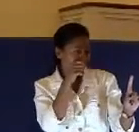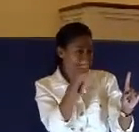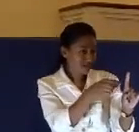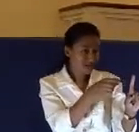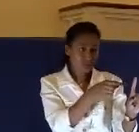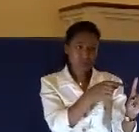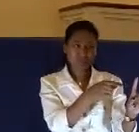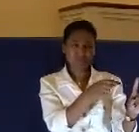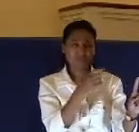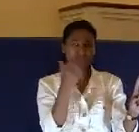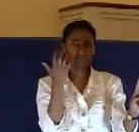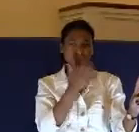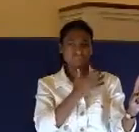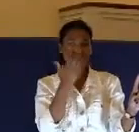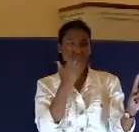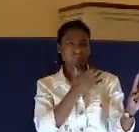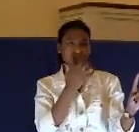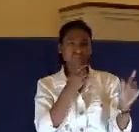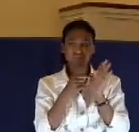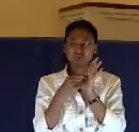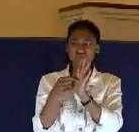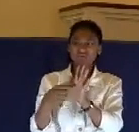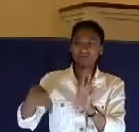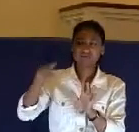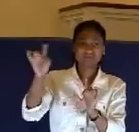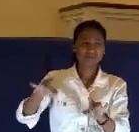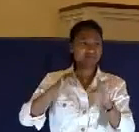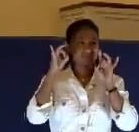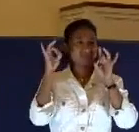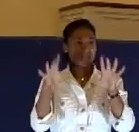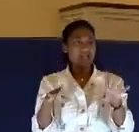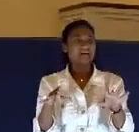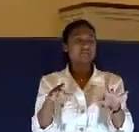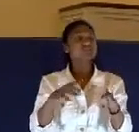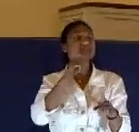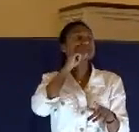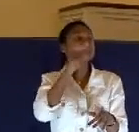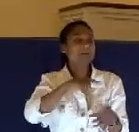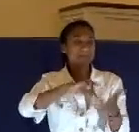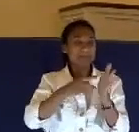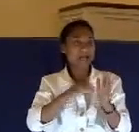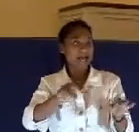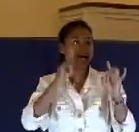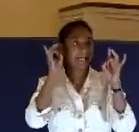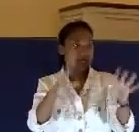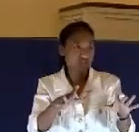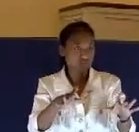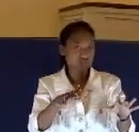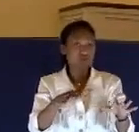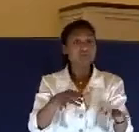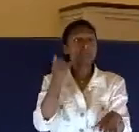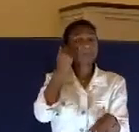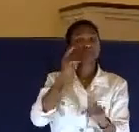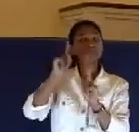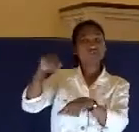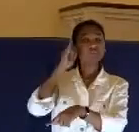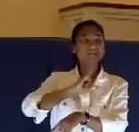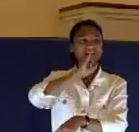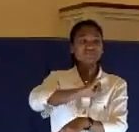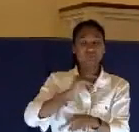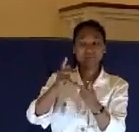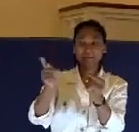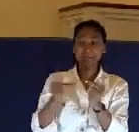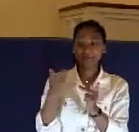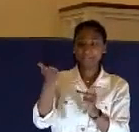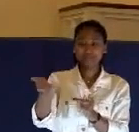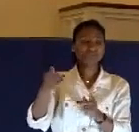That's inconceivable. This is the sign of contempt in Jewish culture. There in Israel, if you ever go over there, there's a place